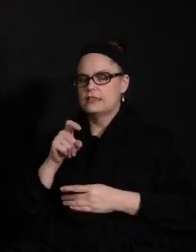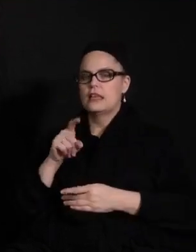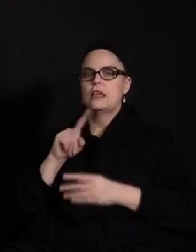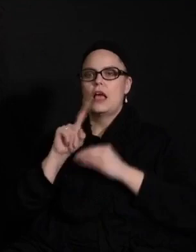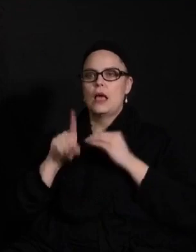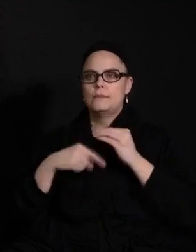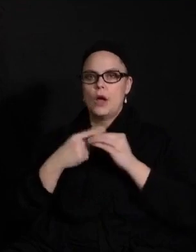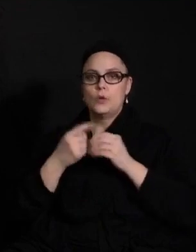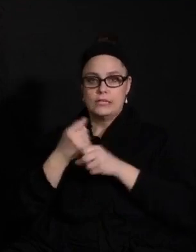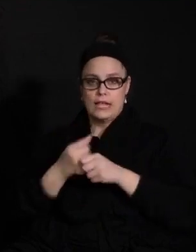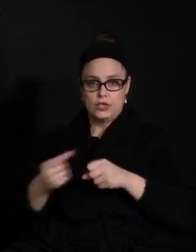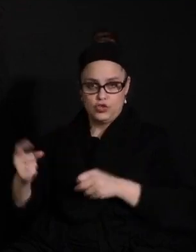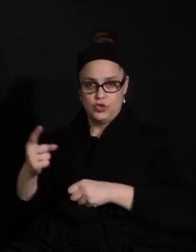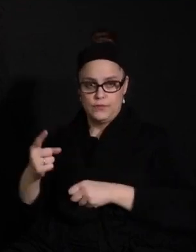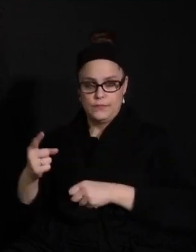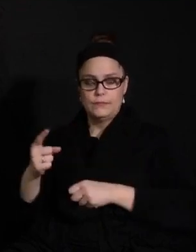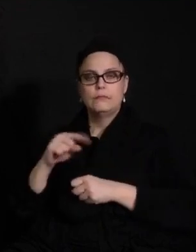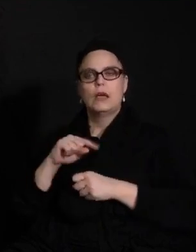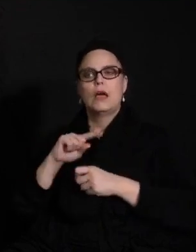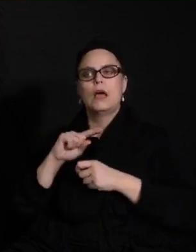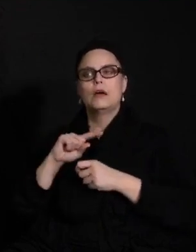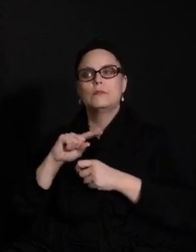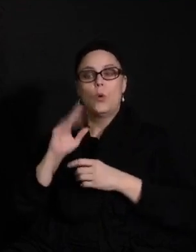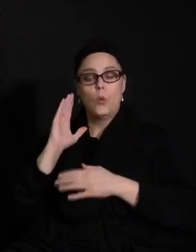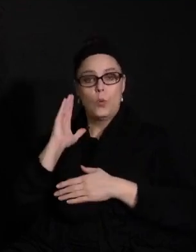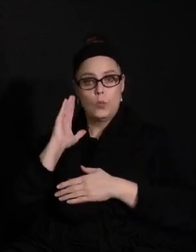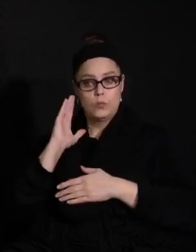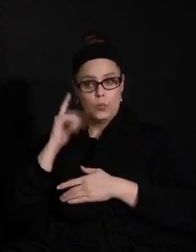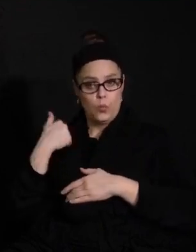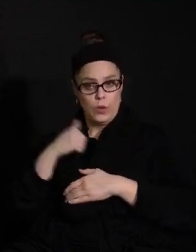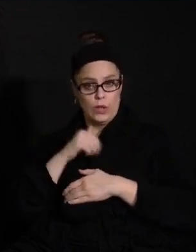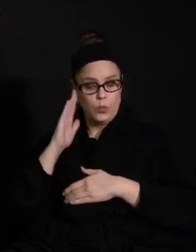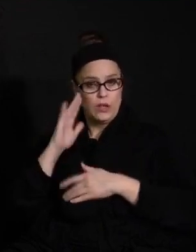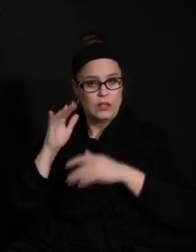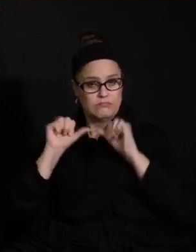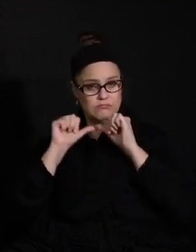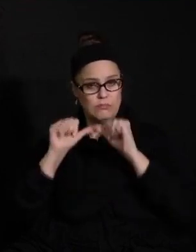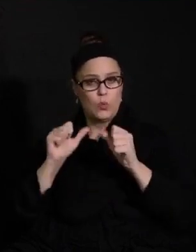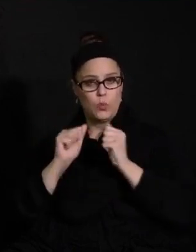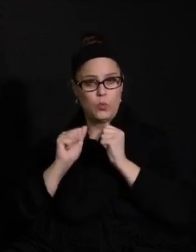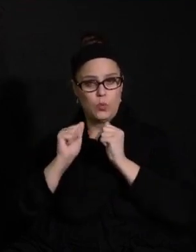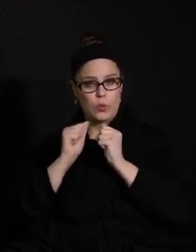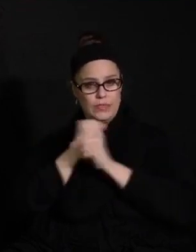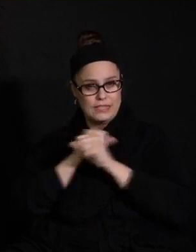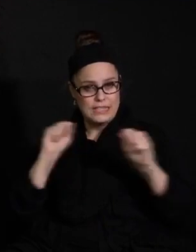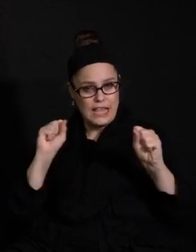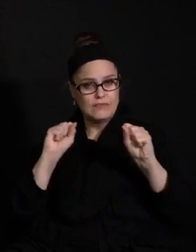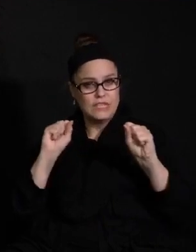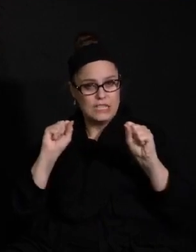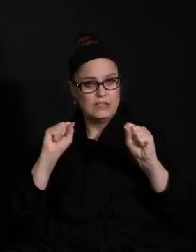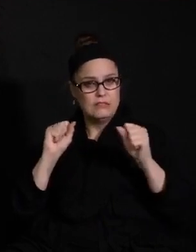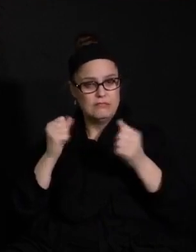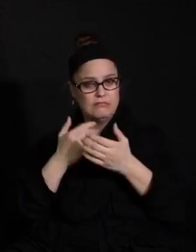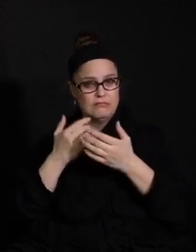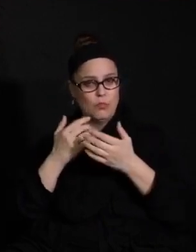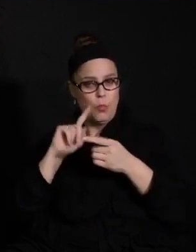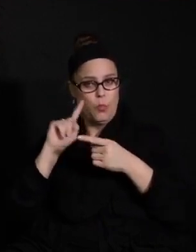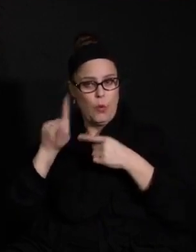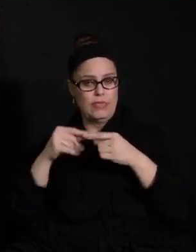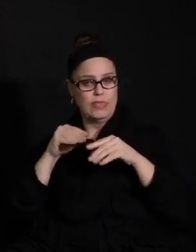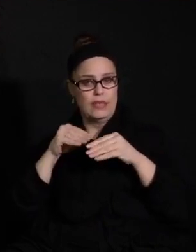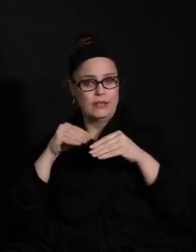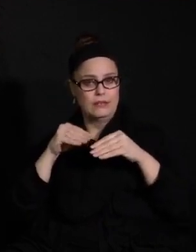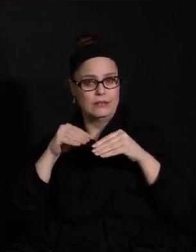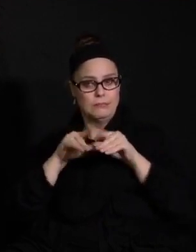questions about next year. Questions about will we still have safety measures in place once the pandemic is over? And, you know, it's interesting. I